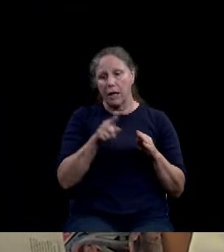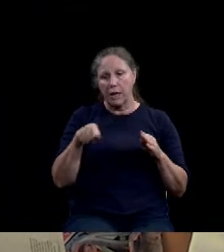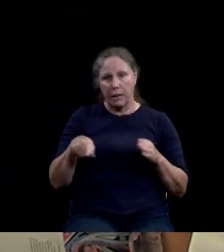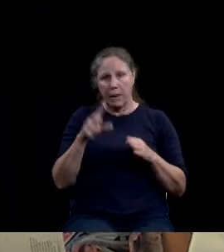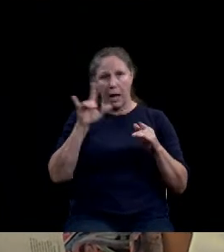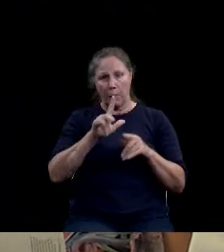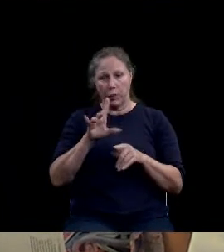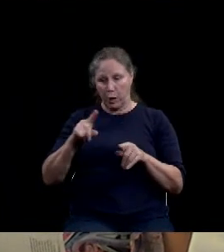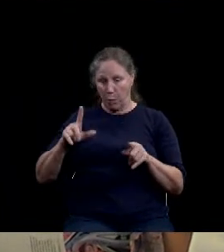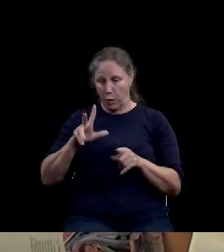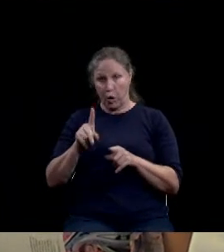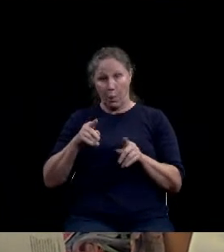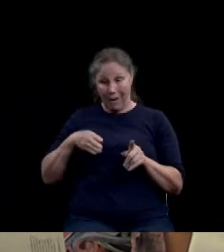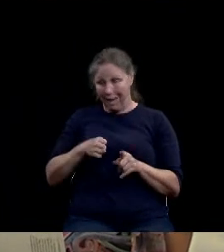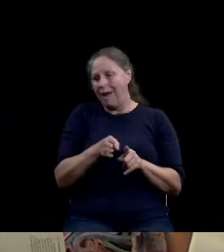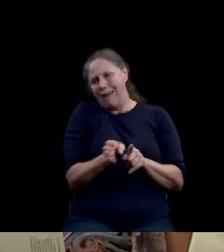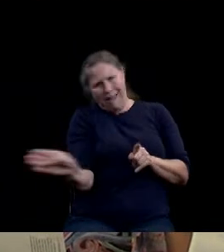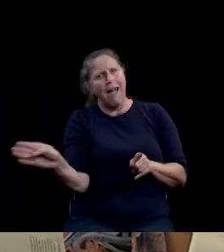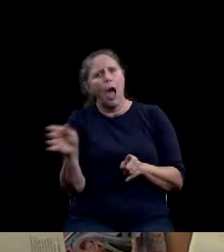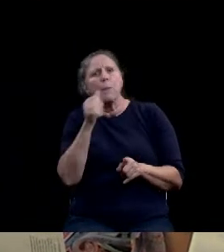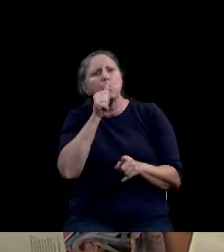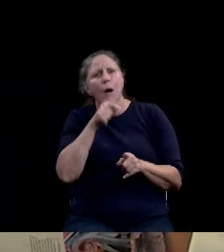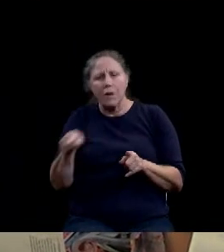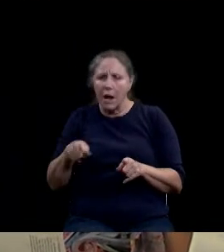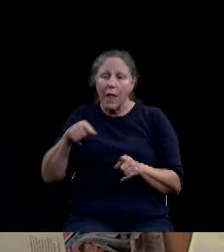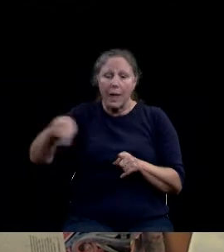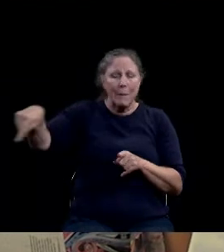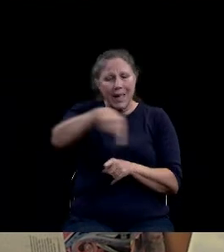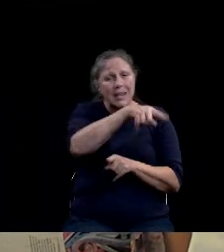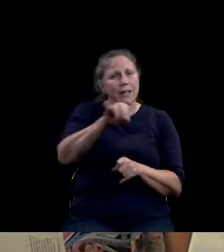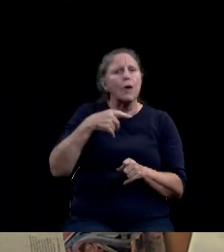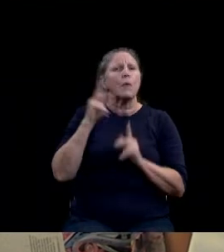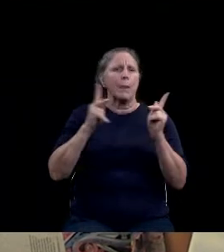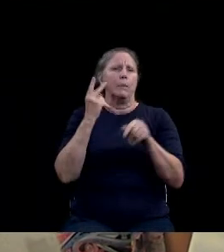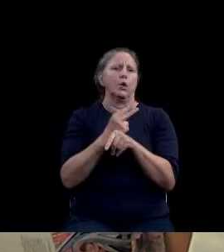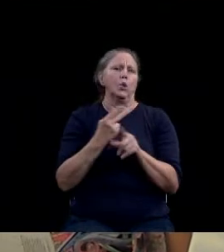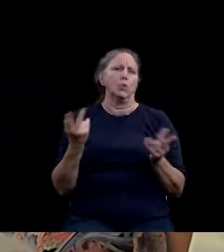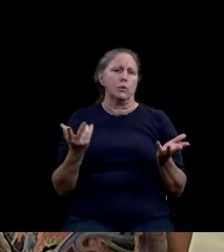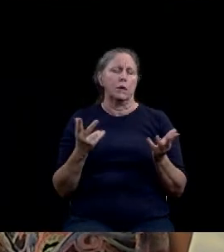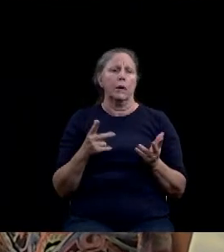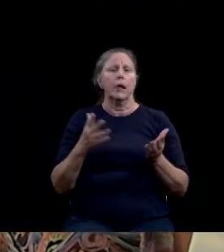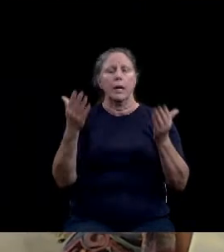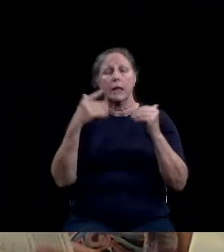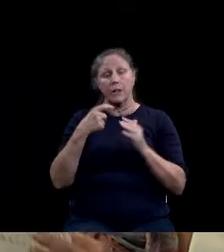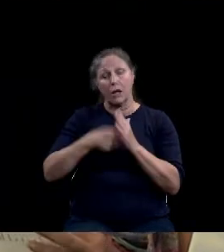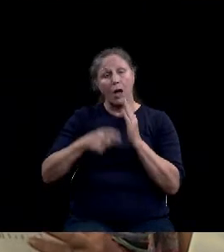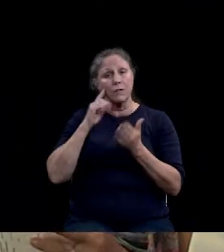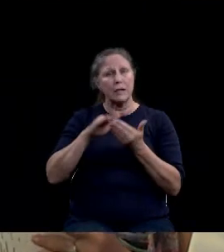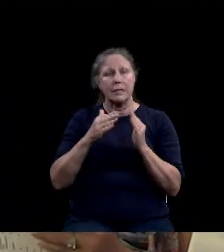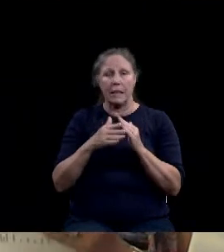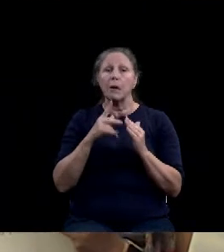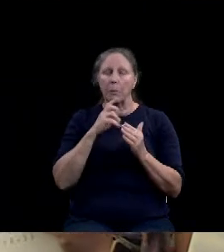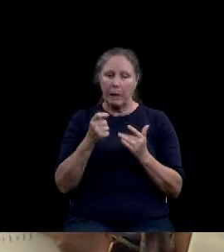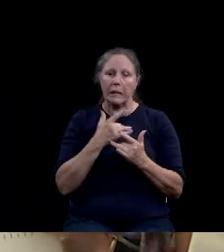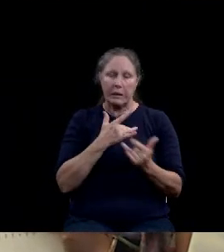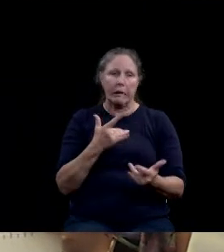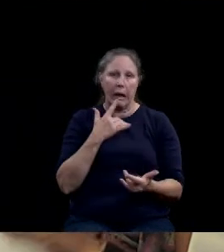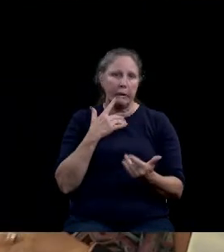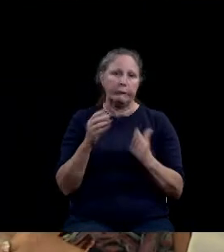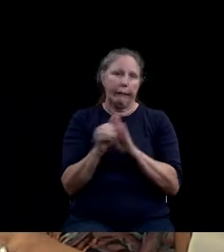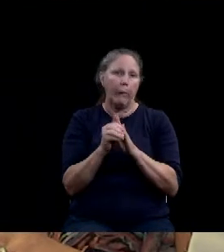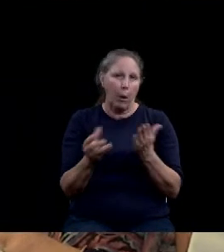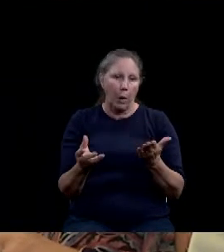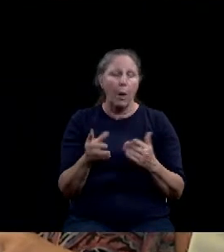the public road to the public. Net cost to the city would be most likely a net zero. Only this way it would be safe literally